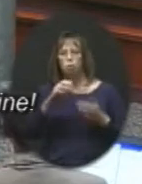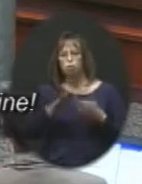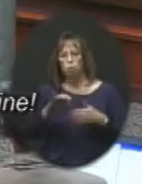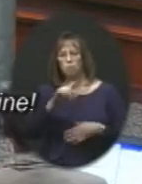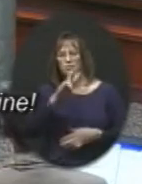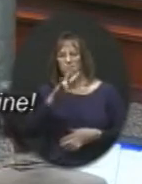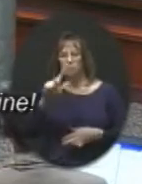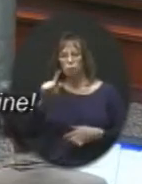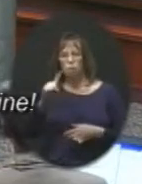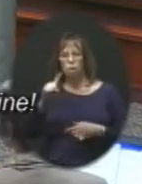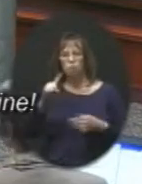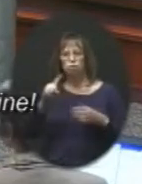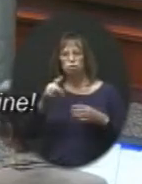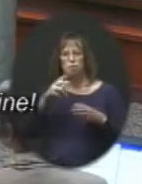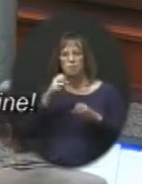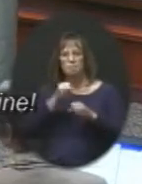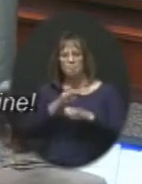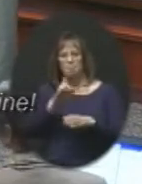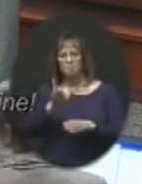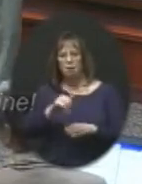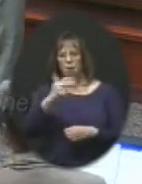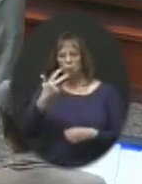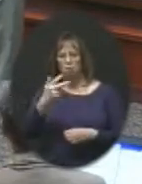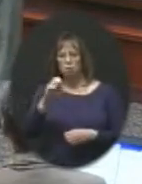place finisher by three strokes. Congratulations.